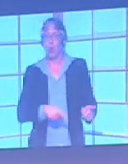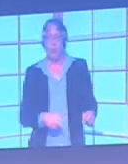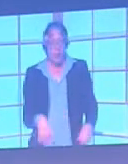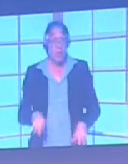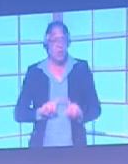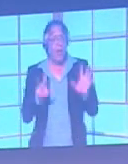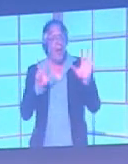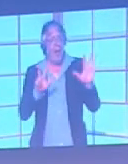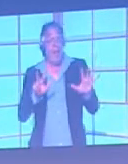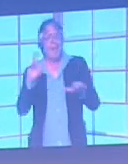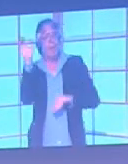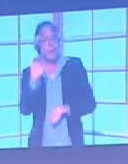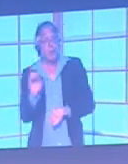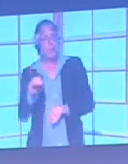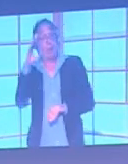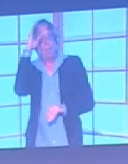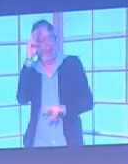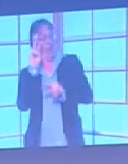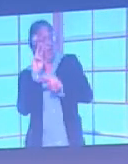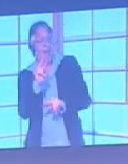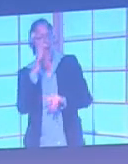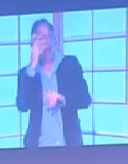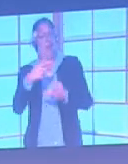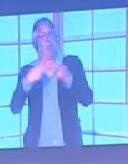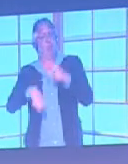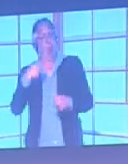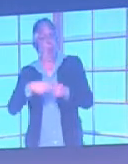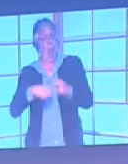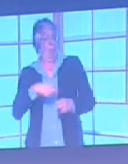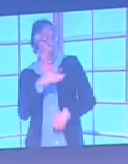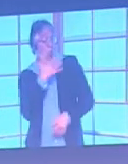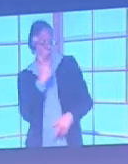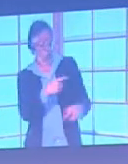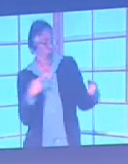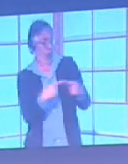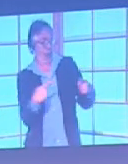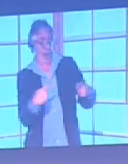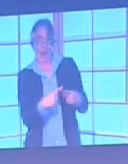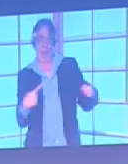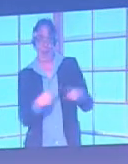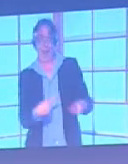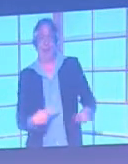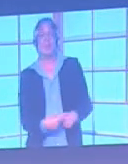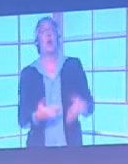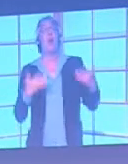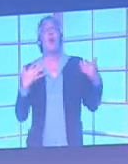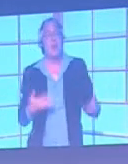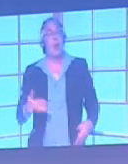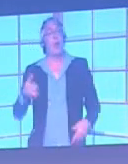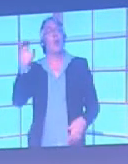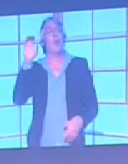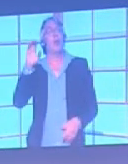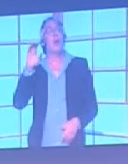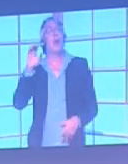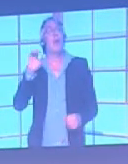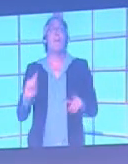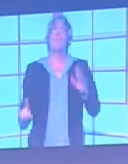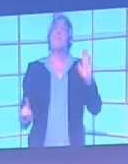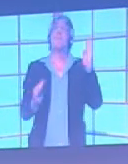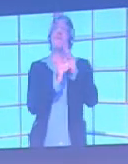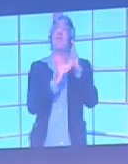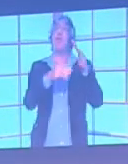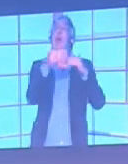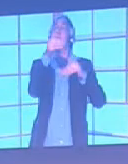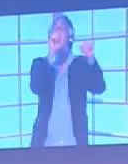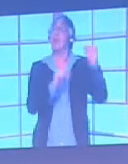spectators, have a problem with kits. So the Premier League have now started to look at that and deal with the issue in a different way.